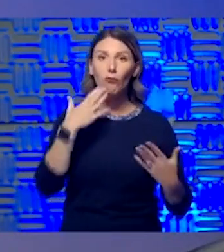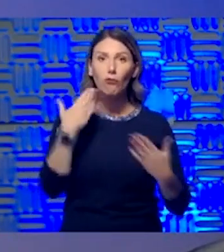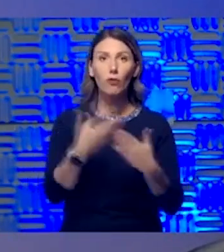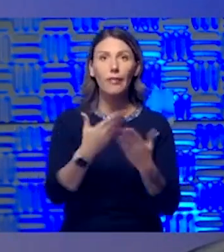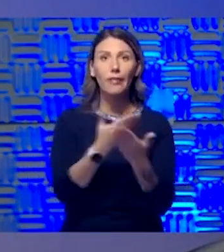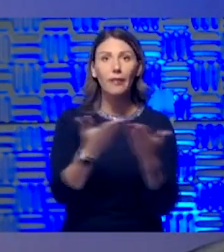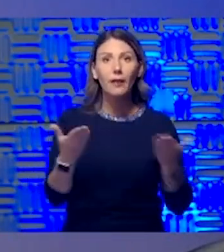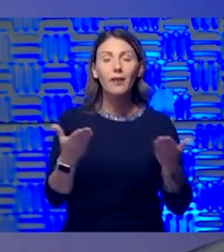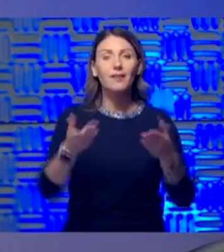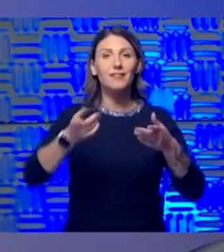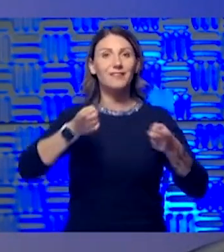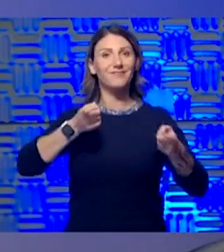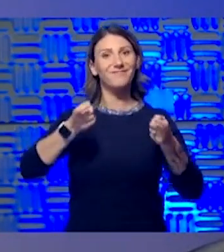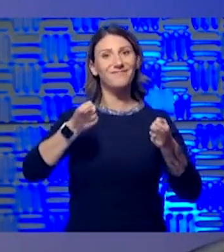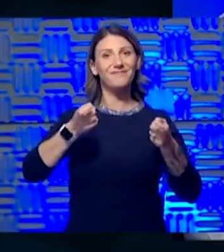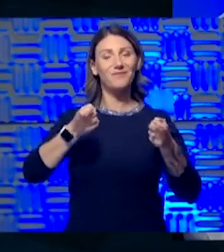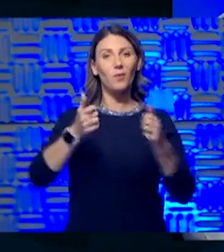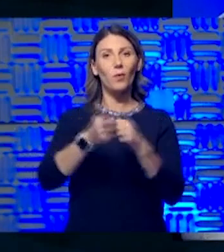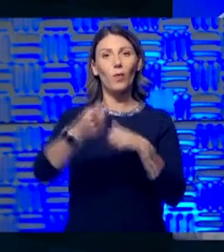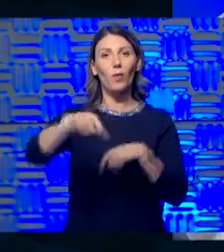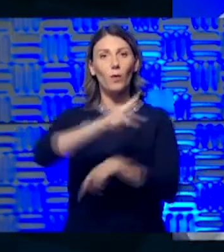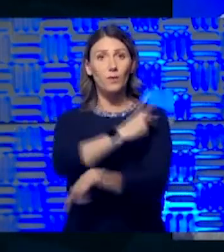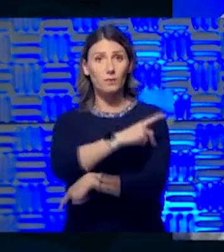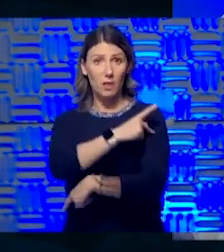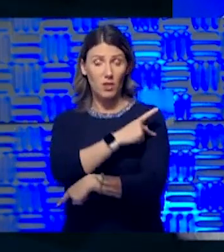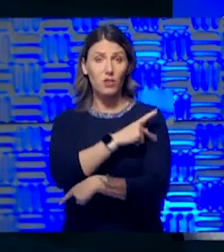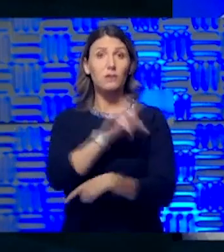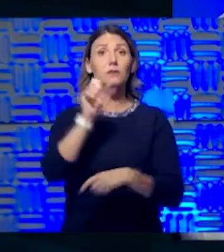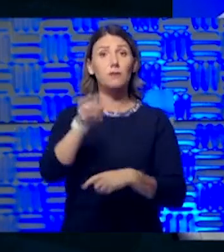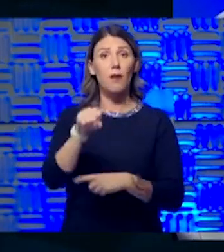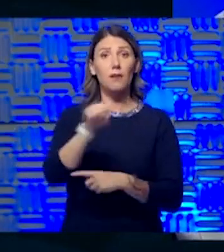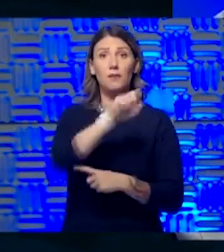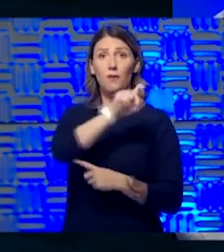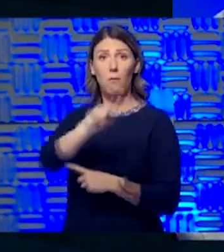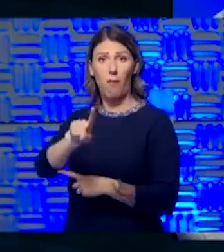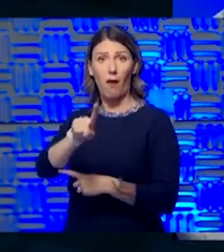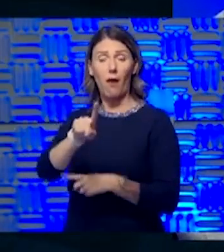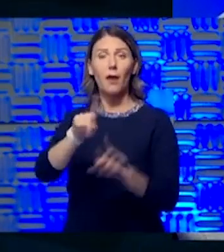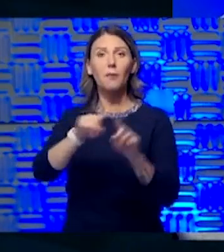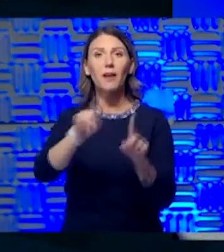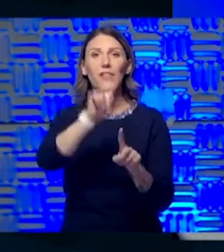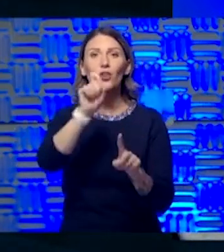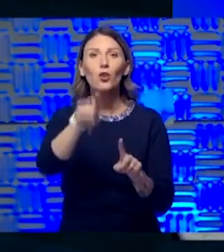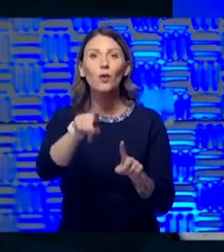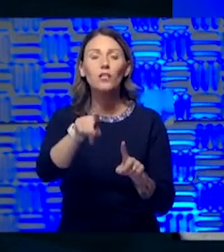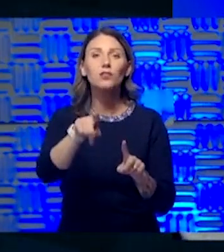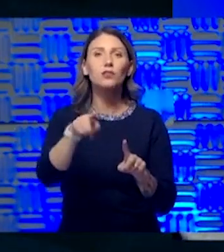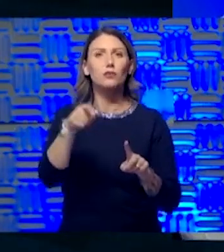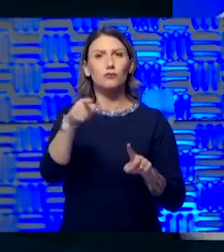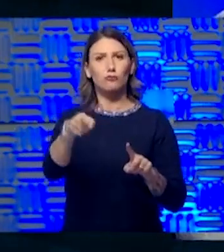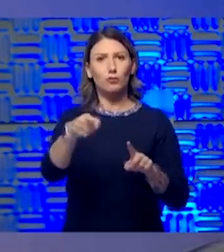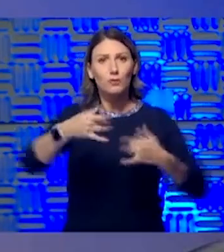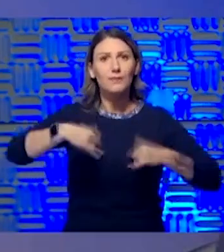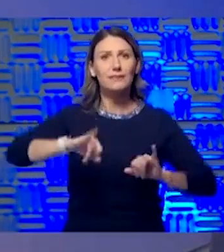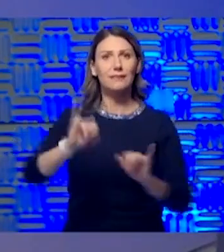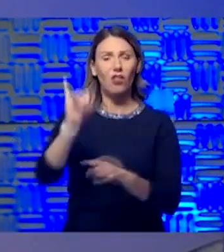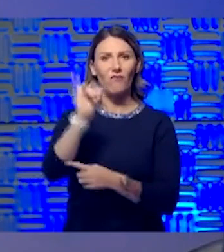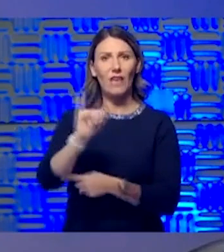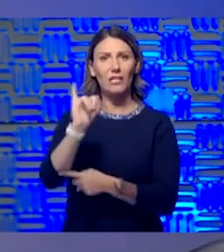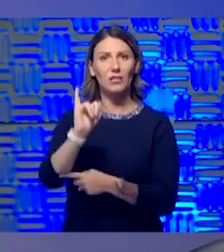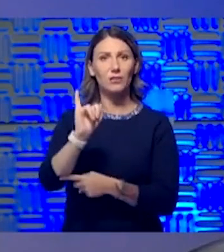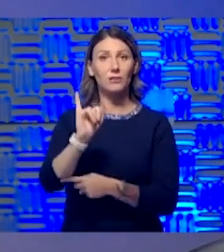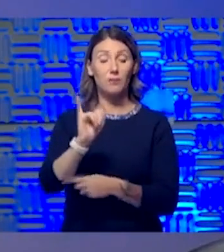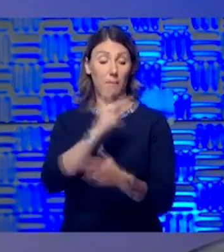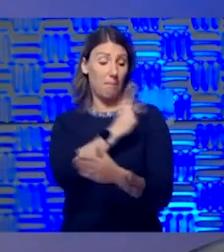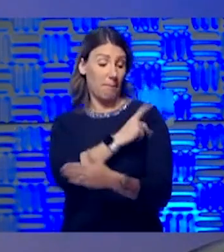be able to deal with some of these patients that have come back. The question is, are you still infectious, though? The patients that